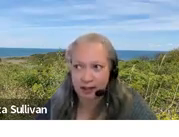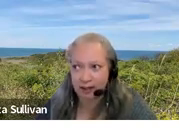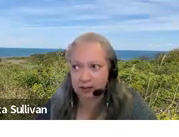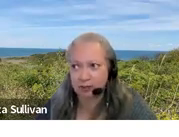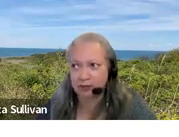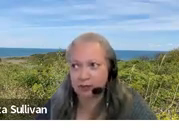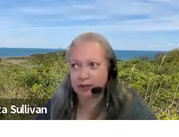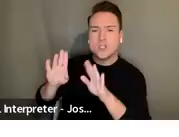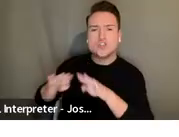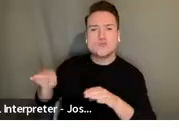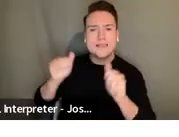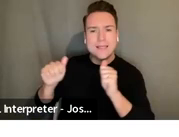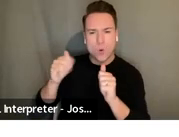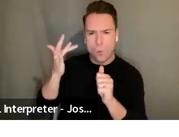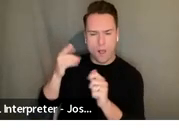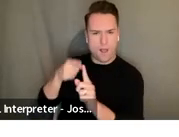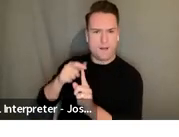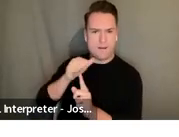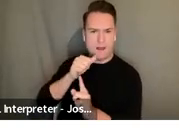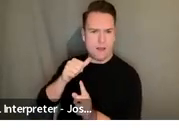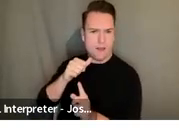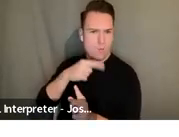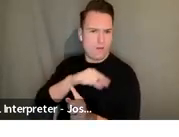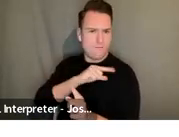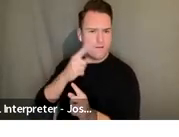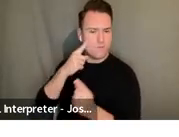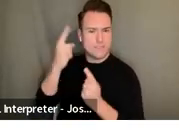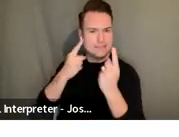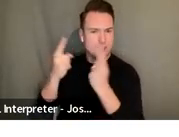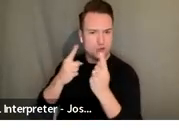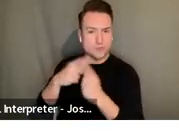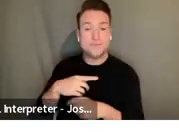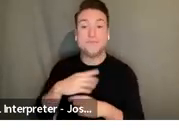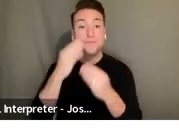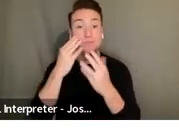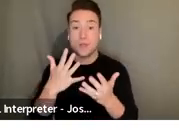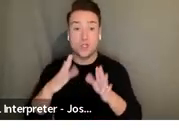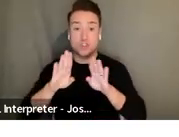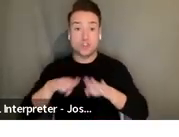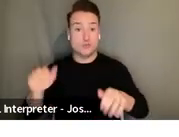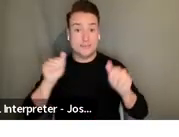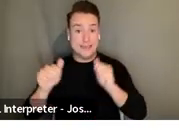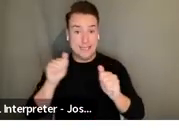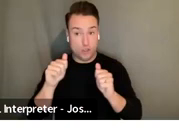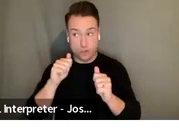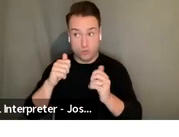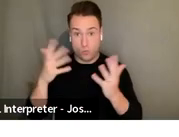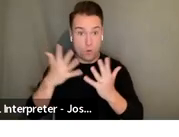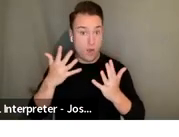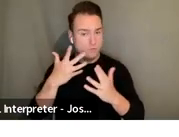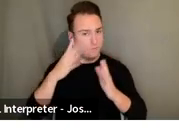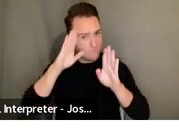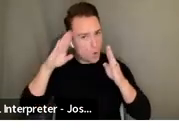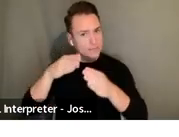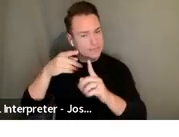ineligible for consideration? Again we define children's theater as theater that is focused specifically